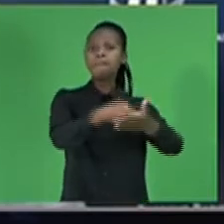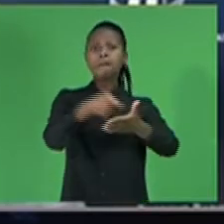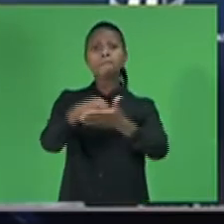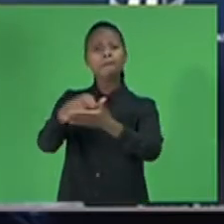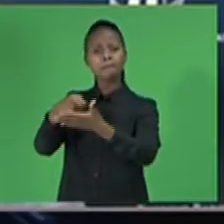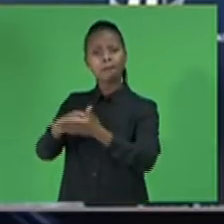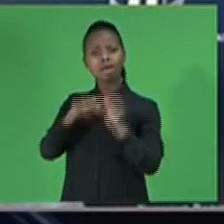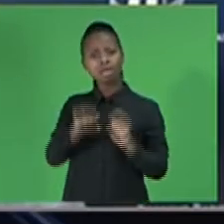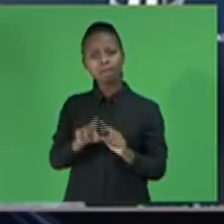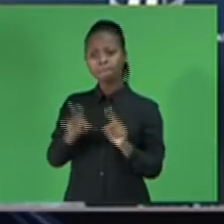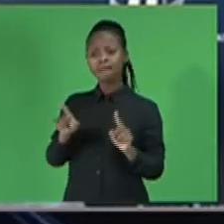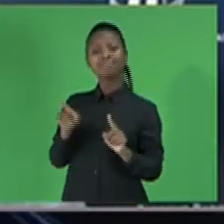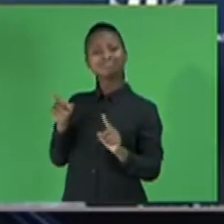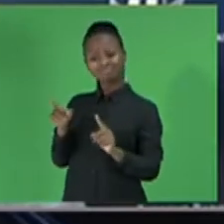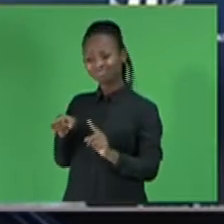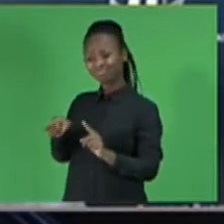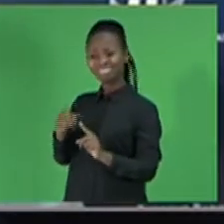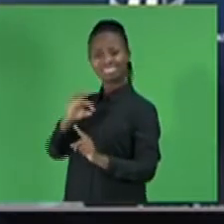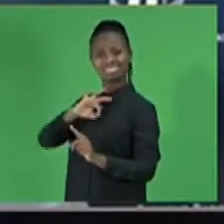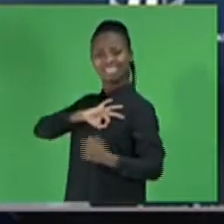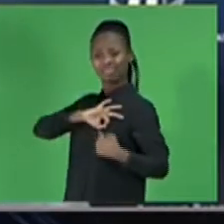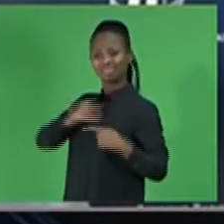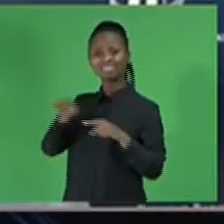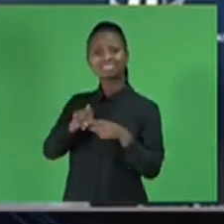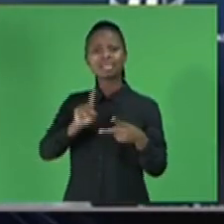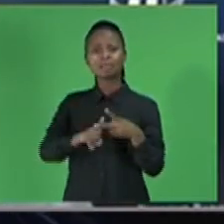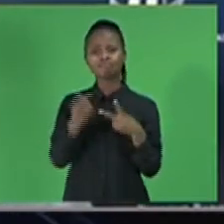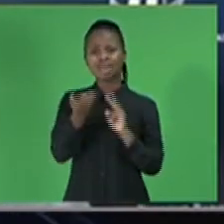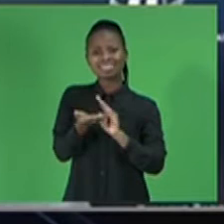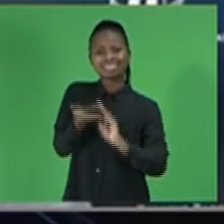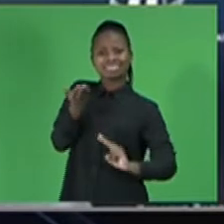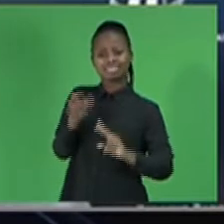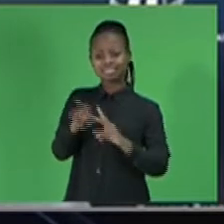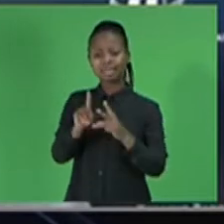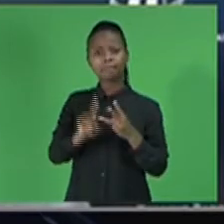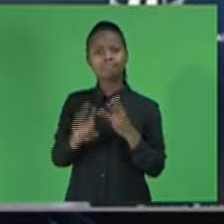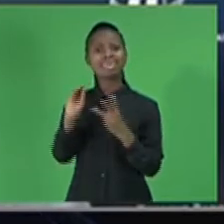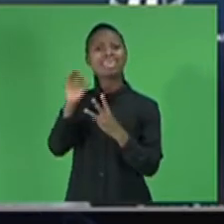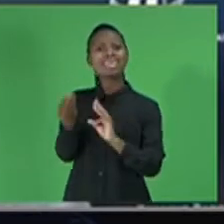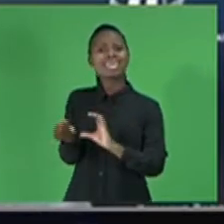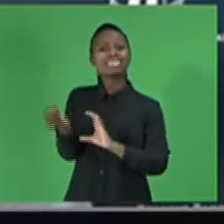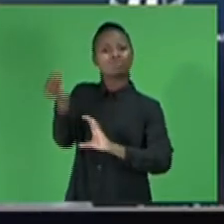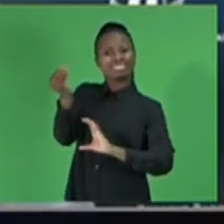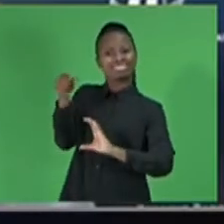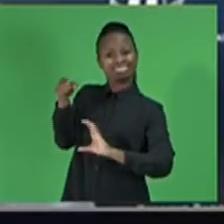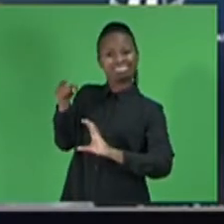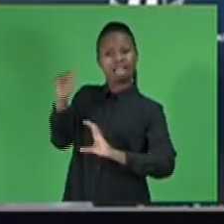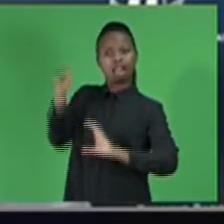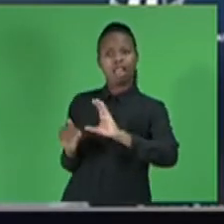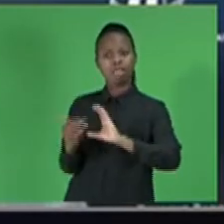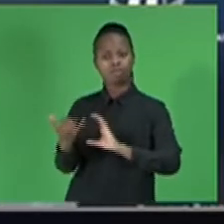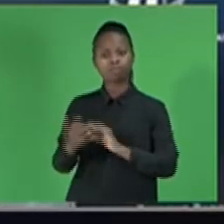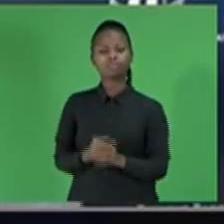and wages, rising asset prices, and low interest rates. The